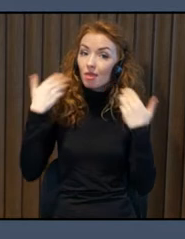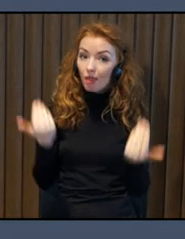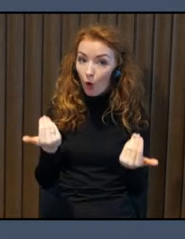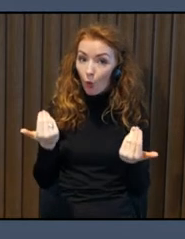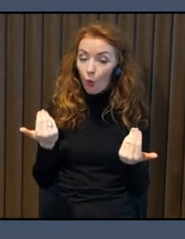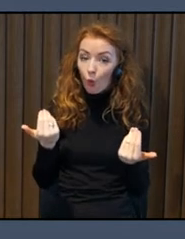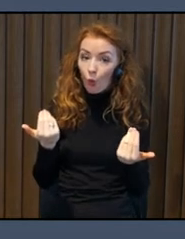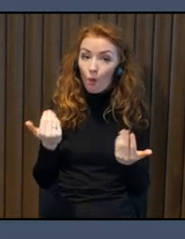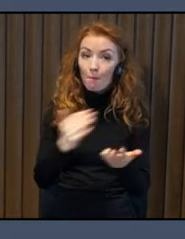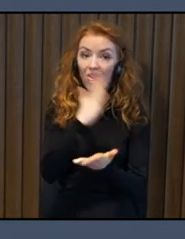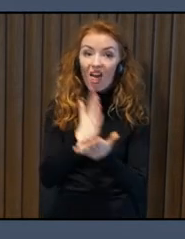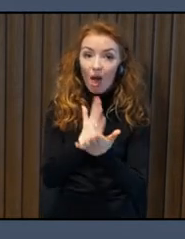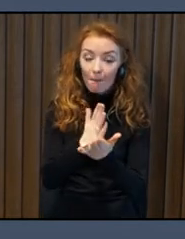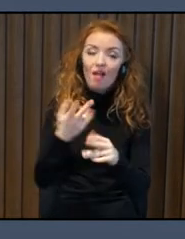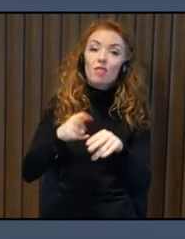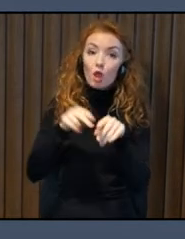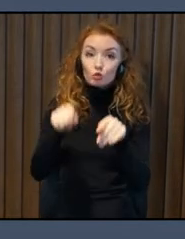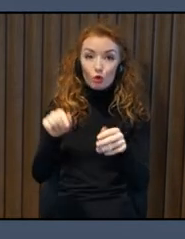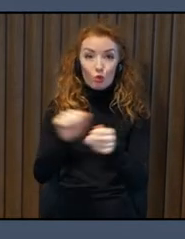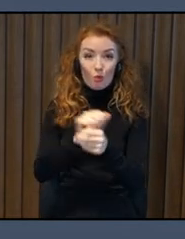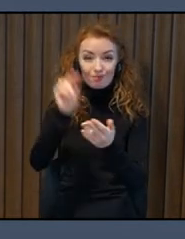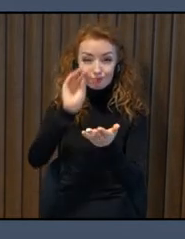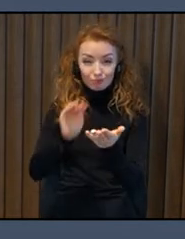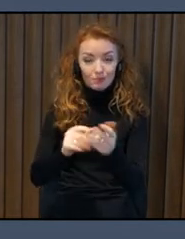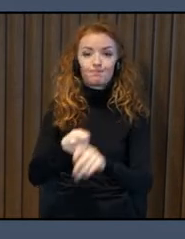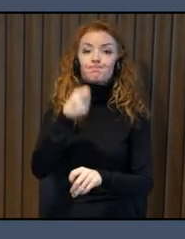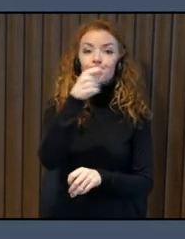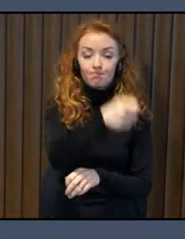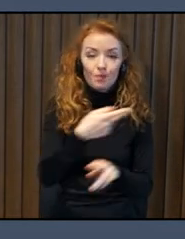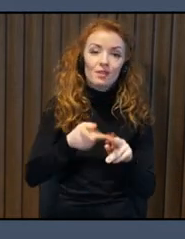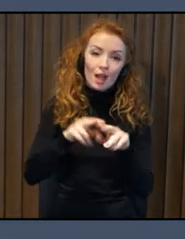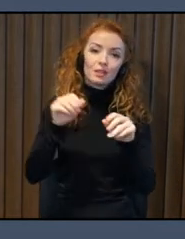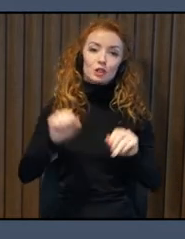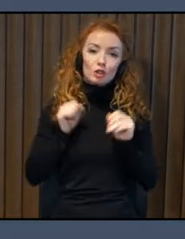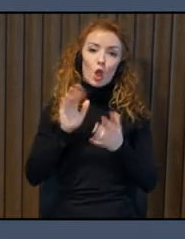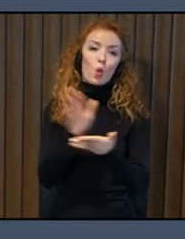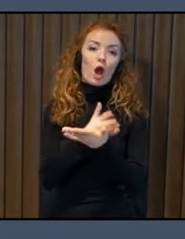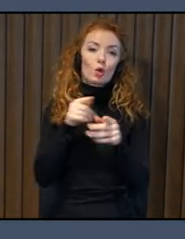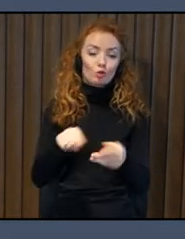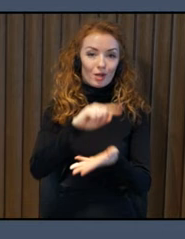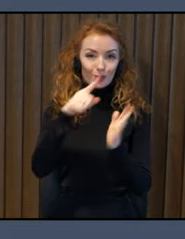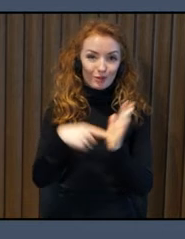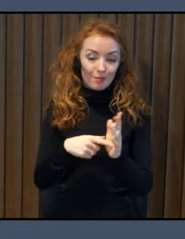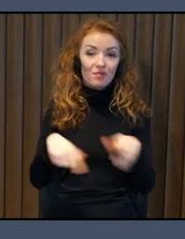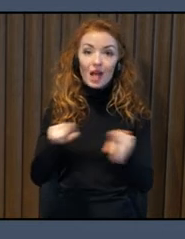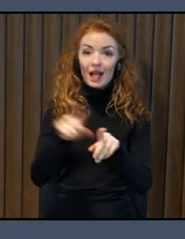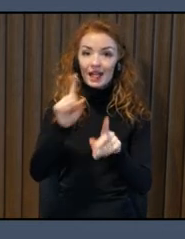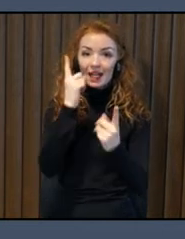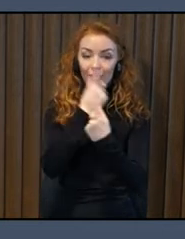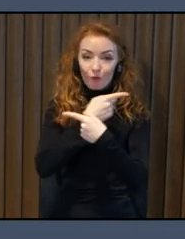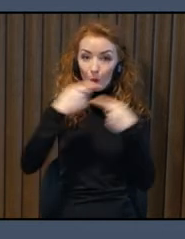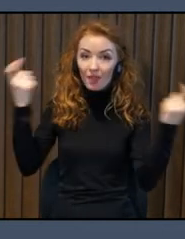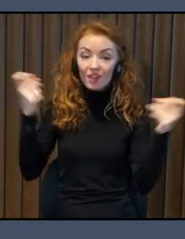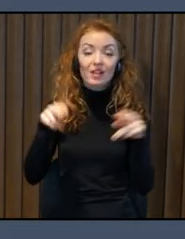about it. And at the same page, we have also put up an information video and a checklist aimed at